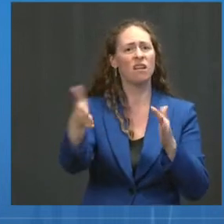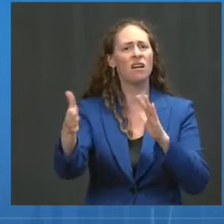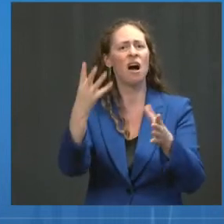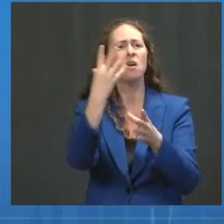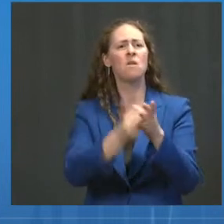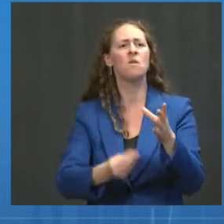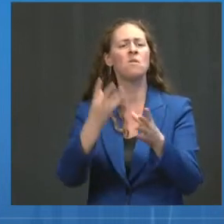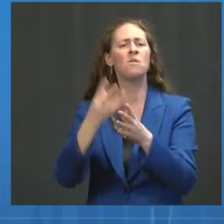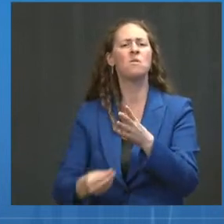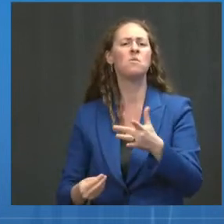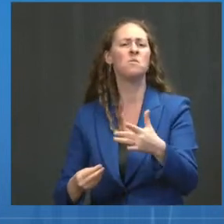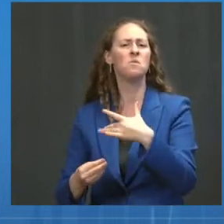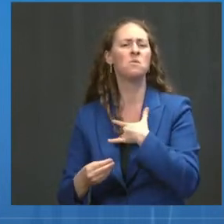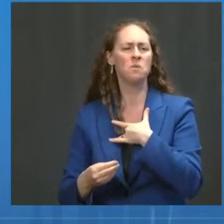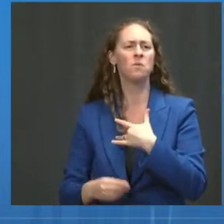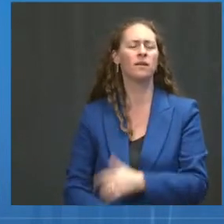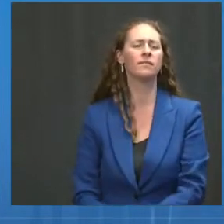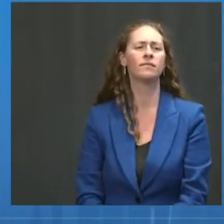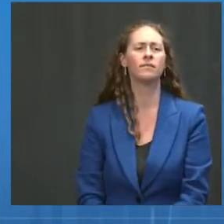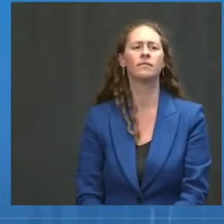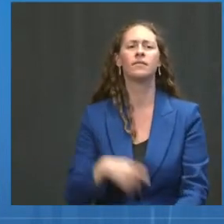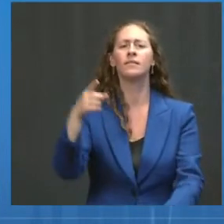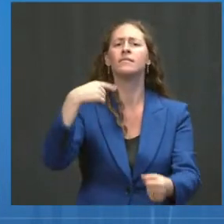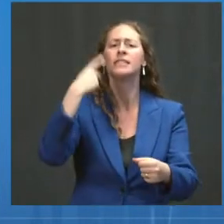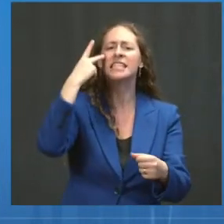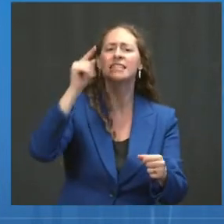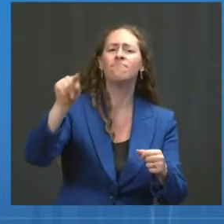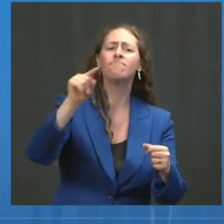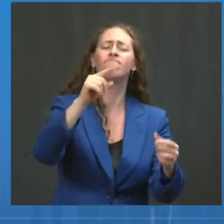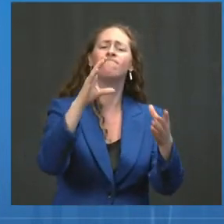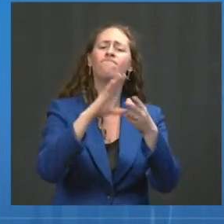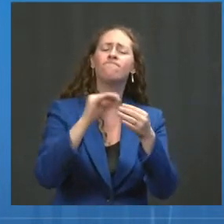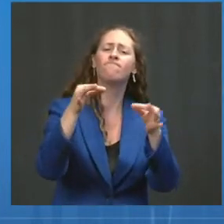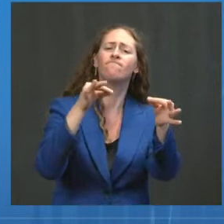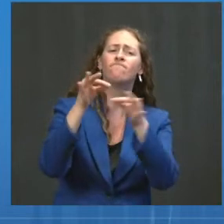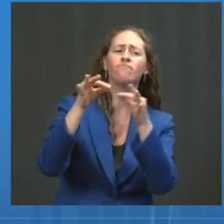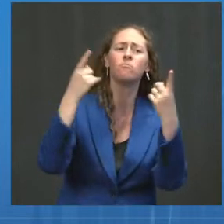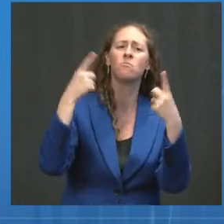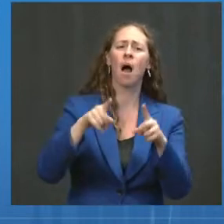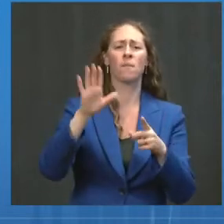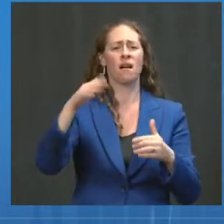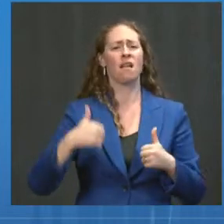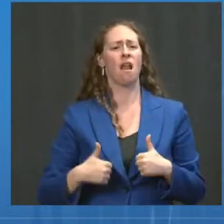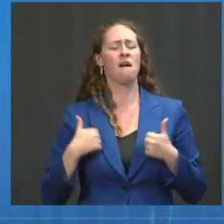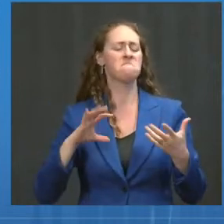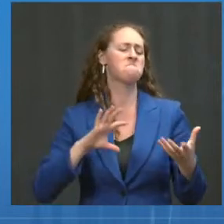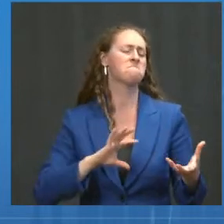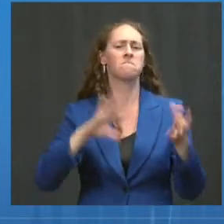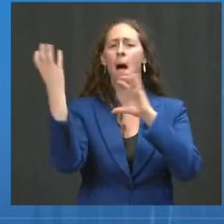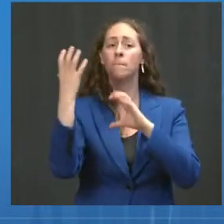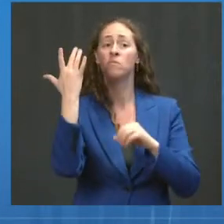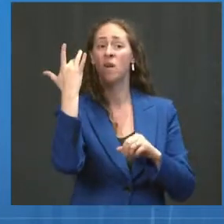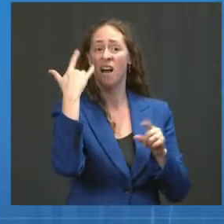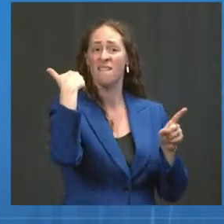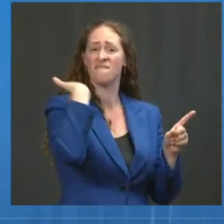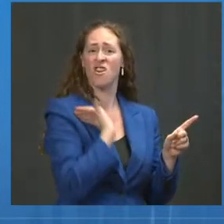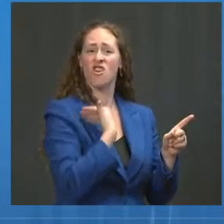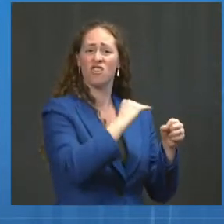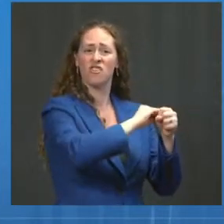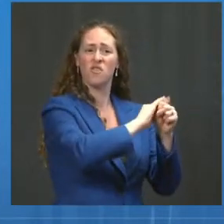people whose lives have been upended and forever altered by COVID-19, the brave doctors and nurses in our hospitals,